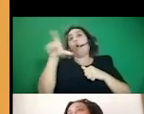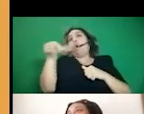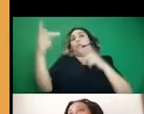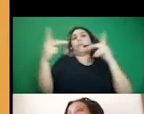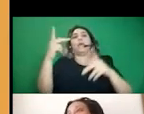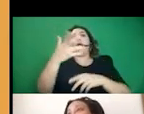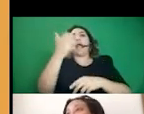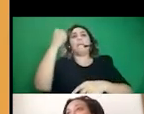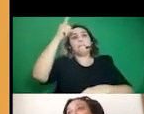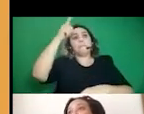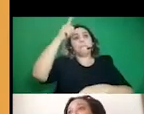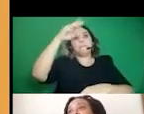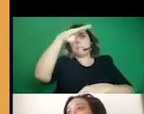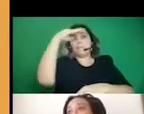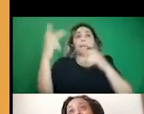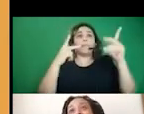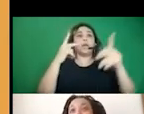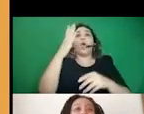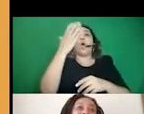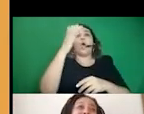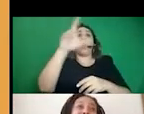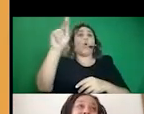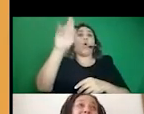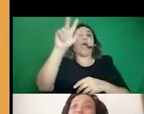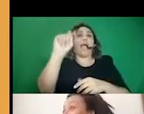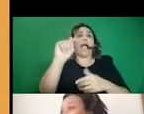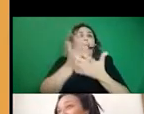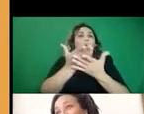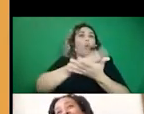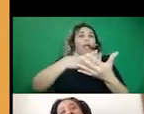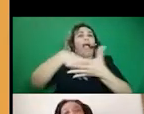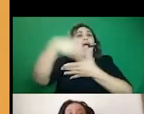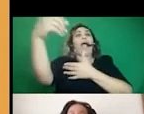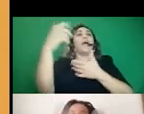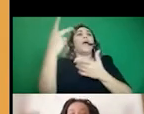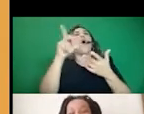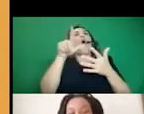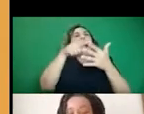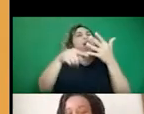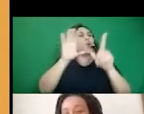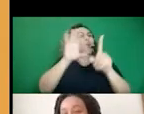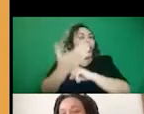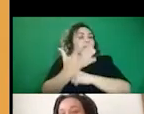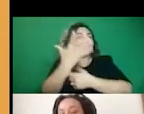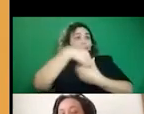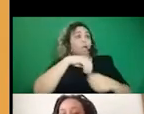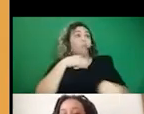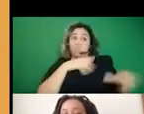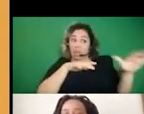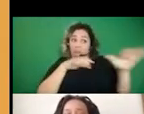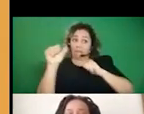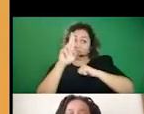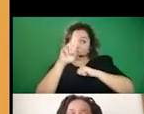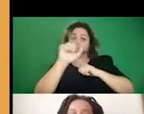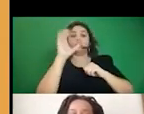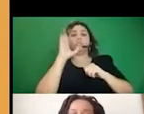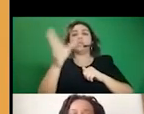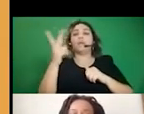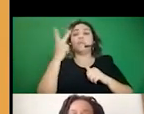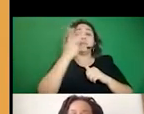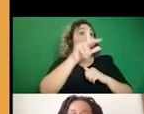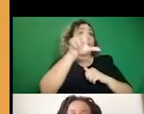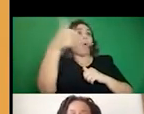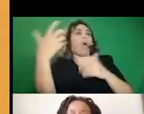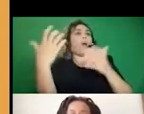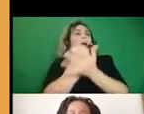cookouts, like I'm trying to think like other Black things that we would take with us, right? Um, but they saw an opportunity